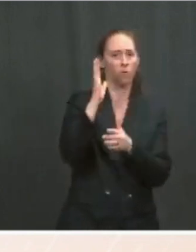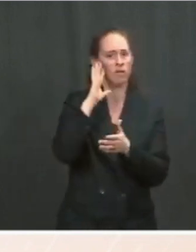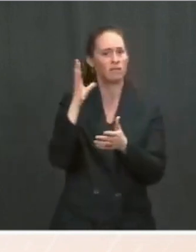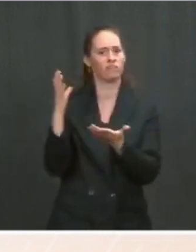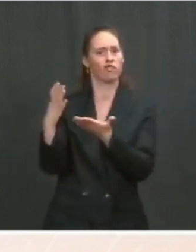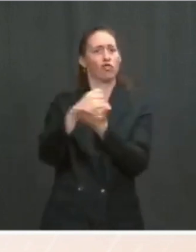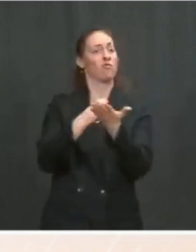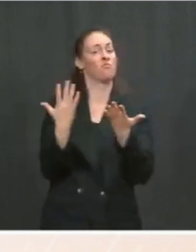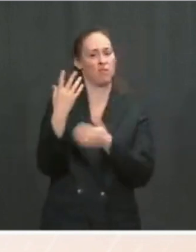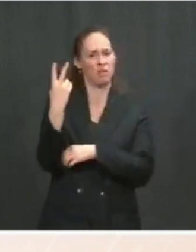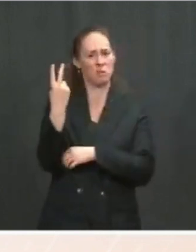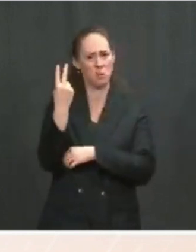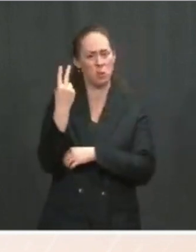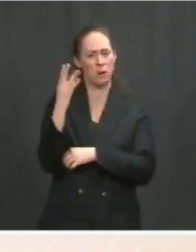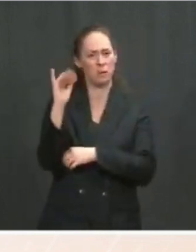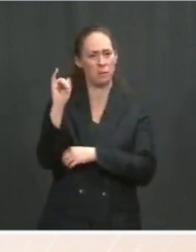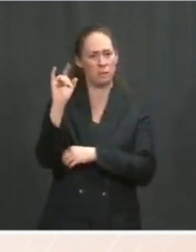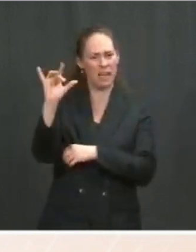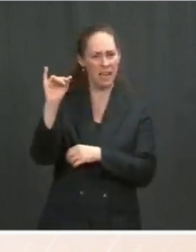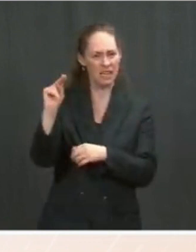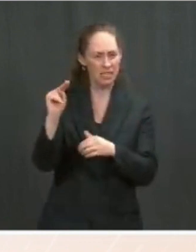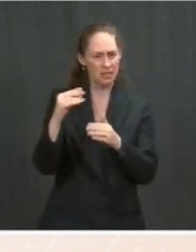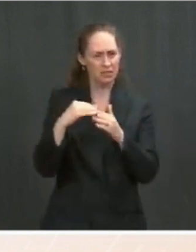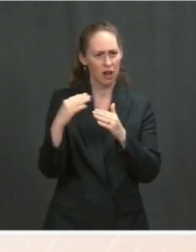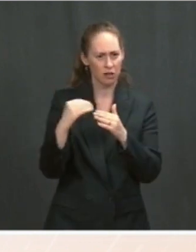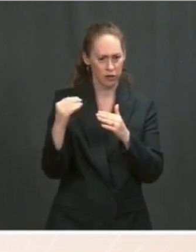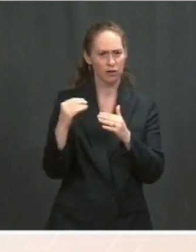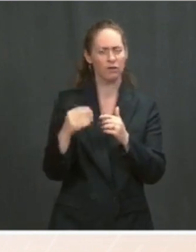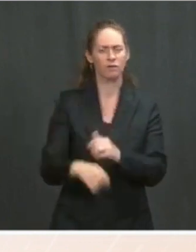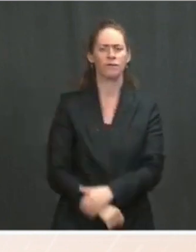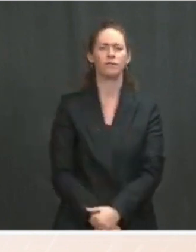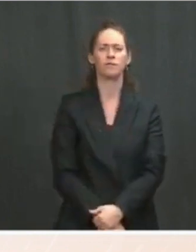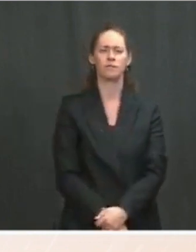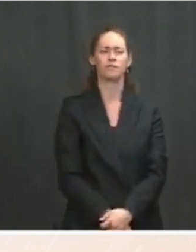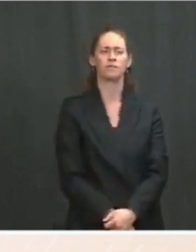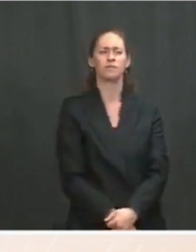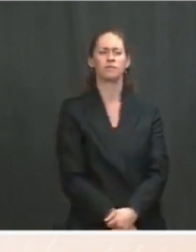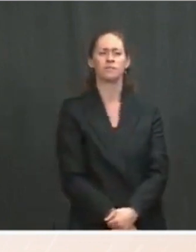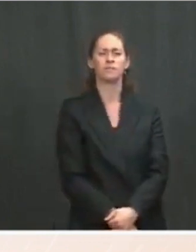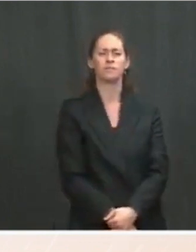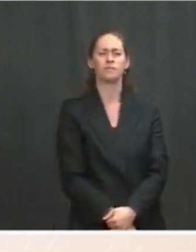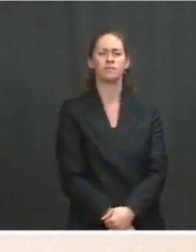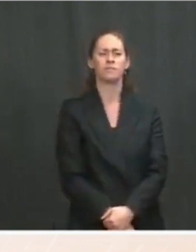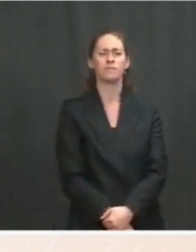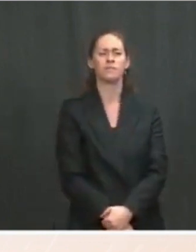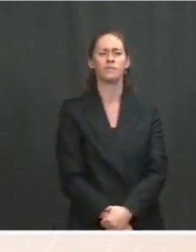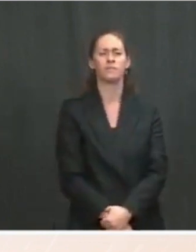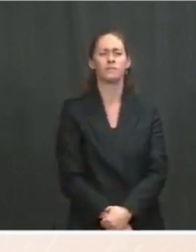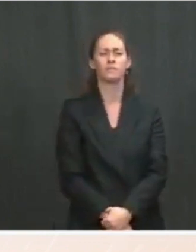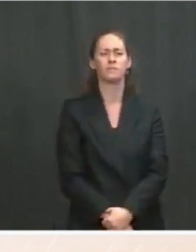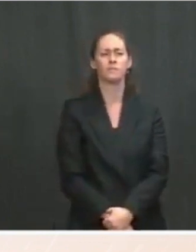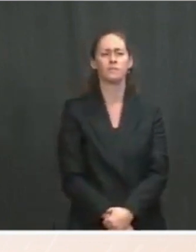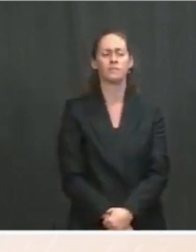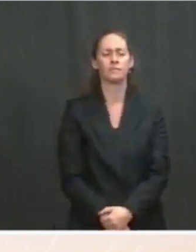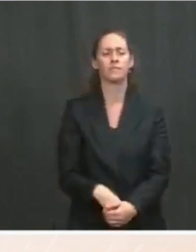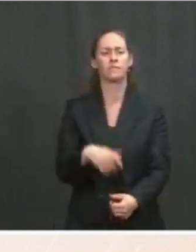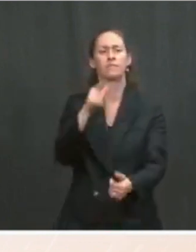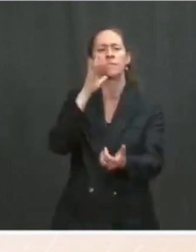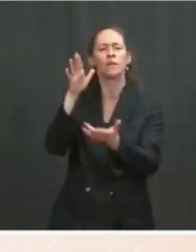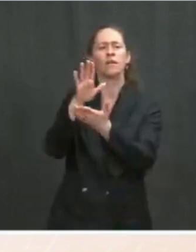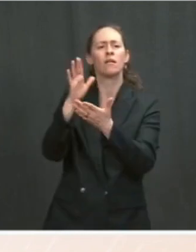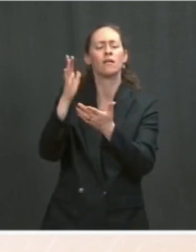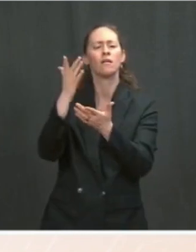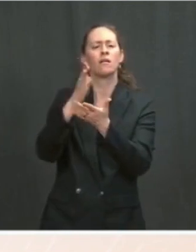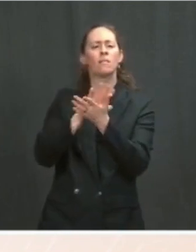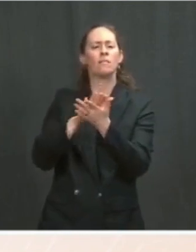our youth with un-American ideas? And would he support such a tax? Is it a good idea? Now you've intrigued me. What are the un-American ideas